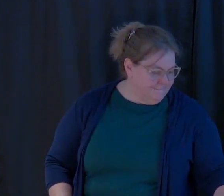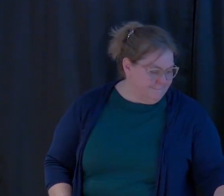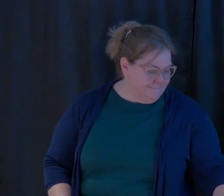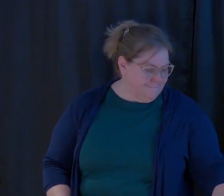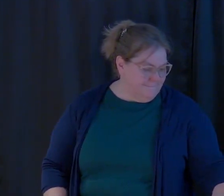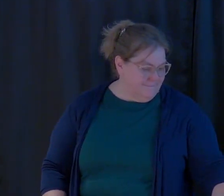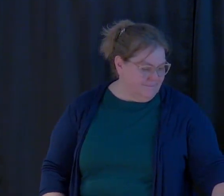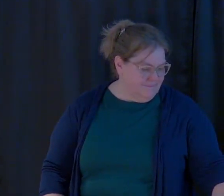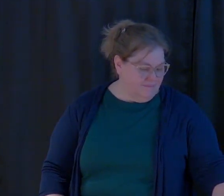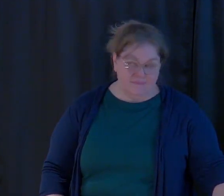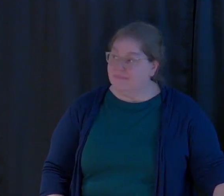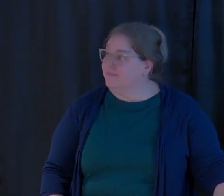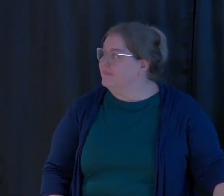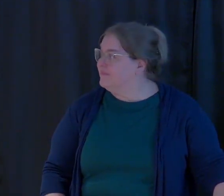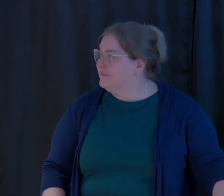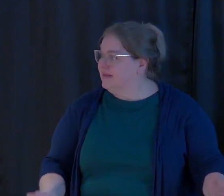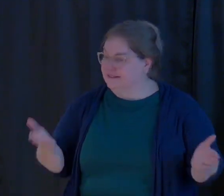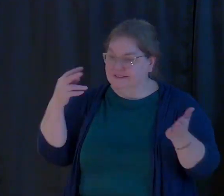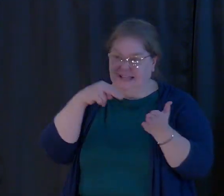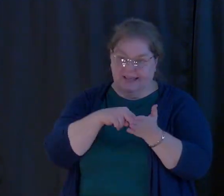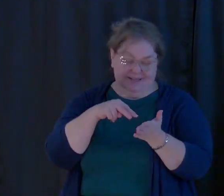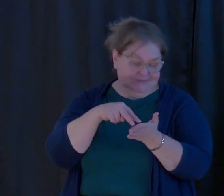I invite you all to stand.